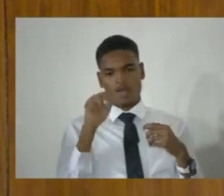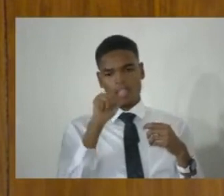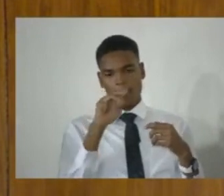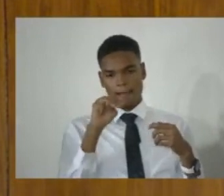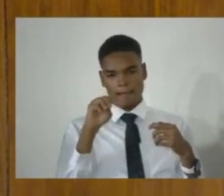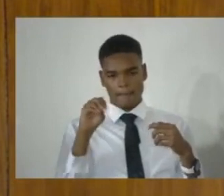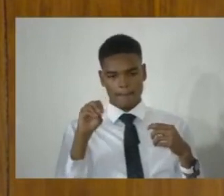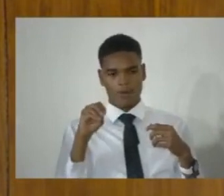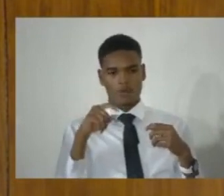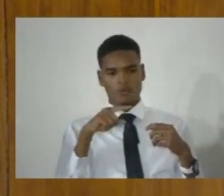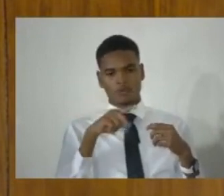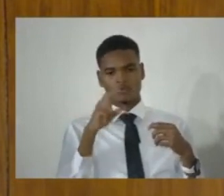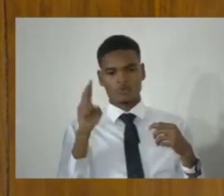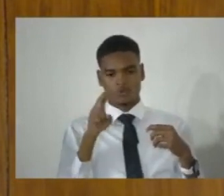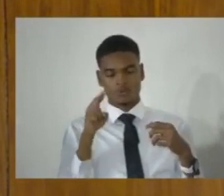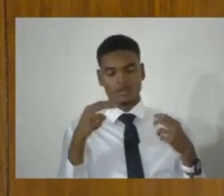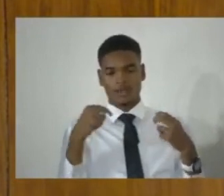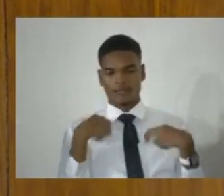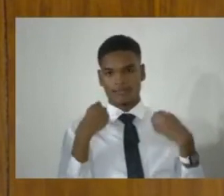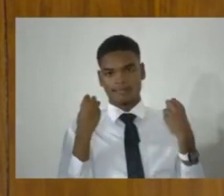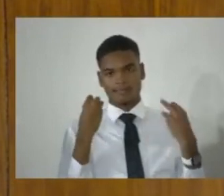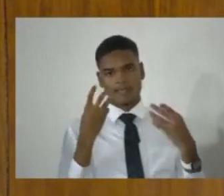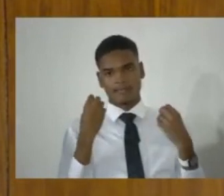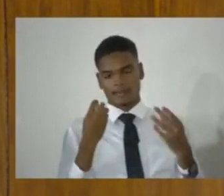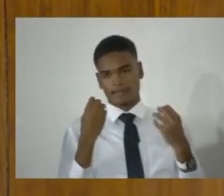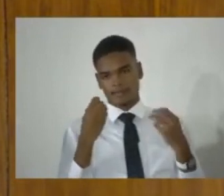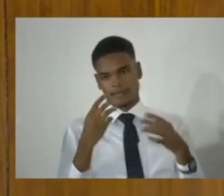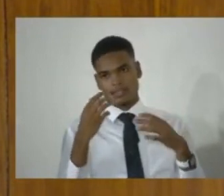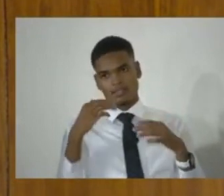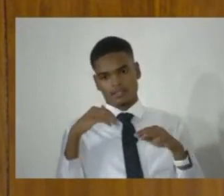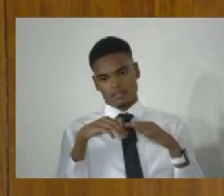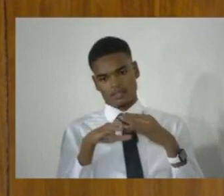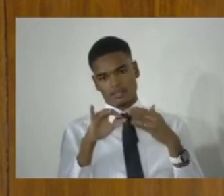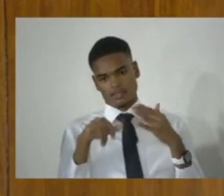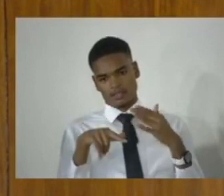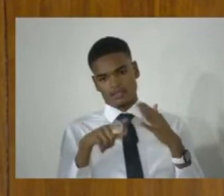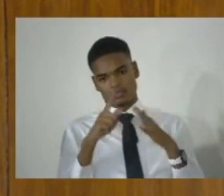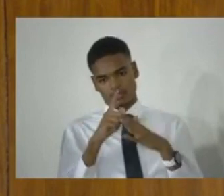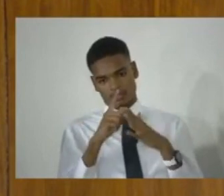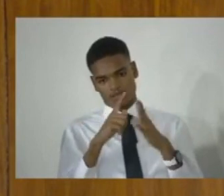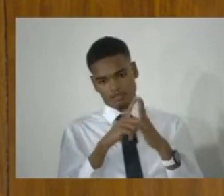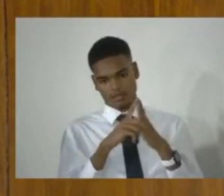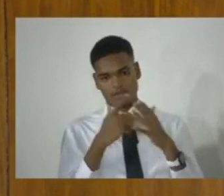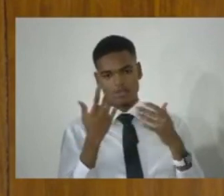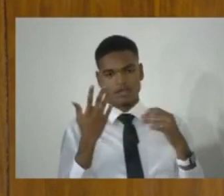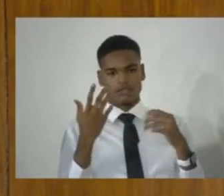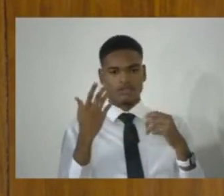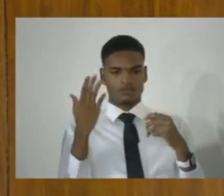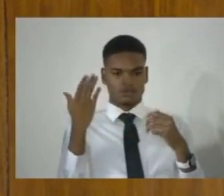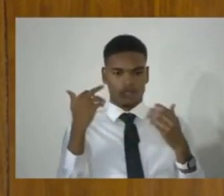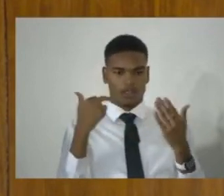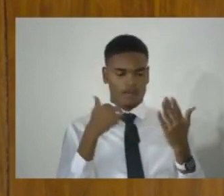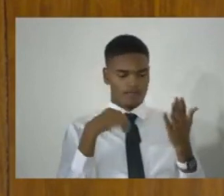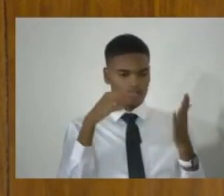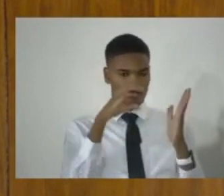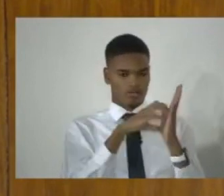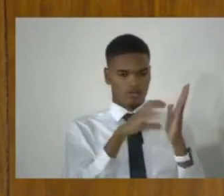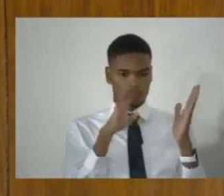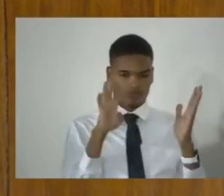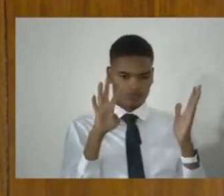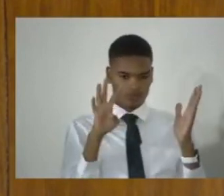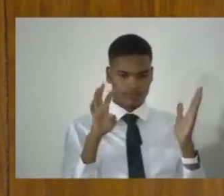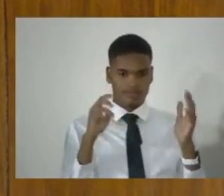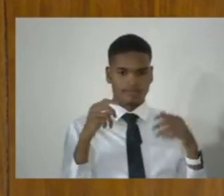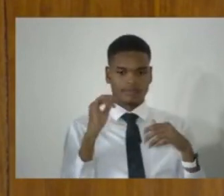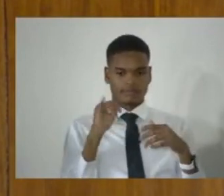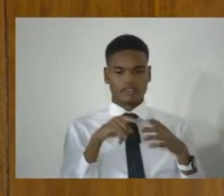number of places in the act. First, the first place I have identified it is in clause four, which is a scoping provision. is an important